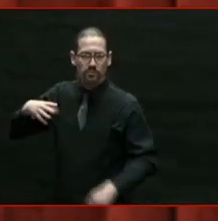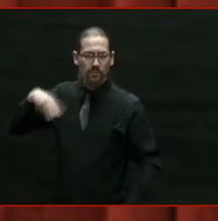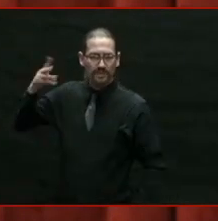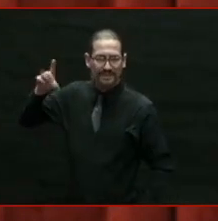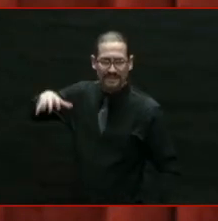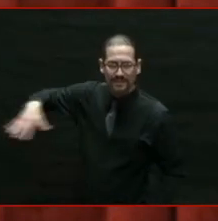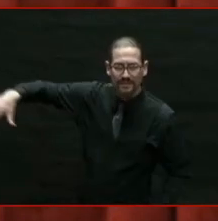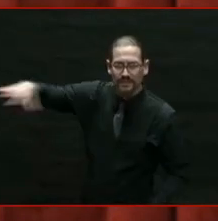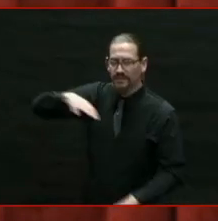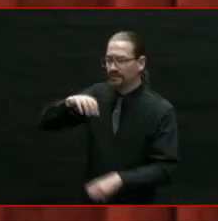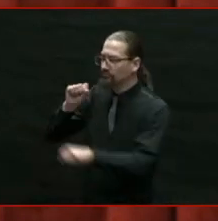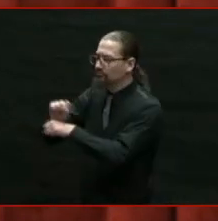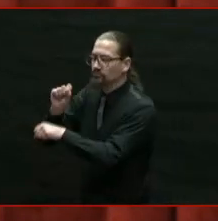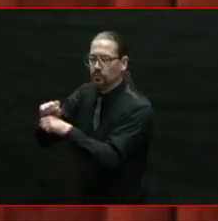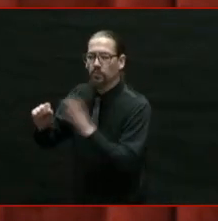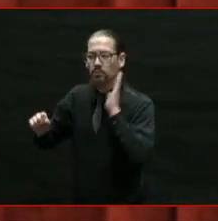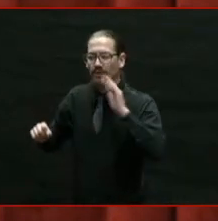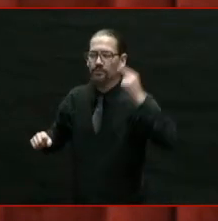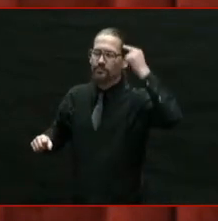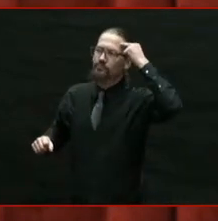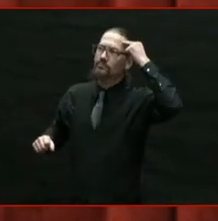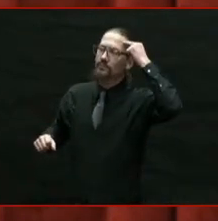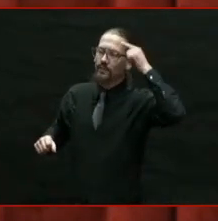every small business owner,